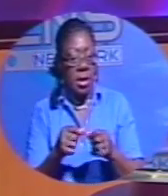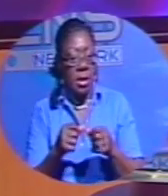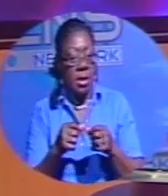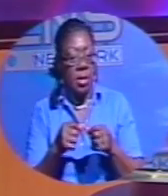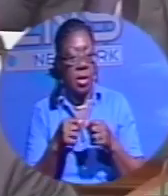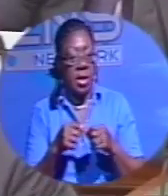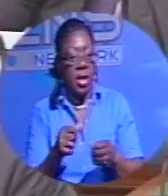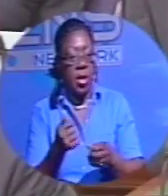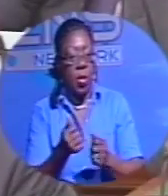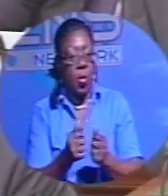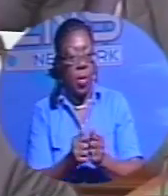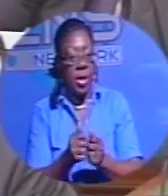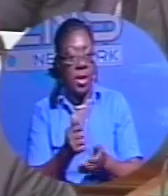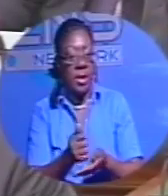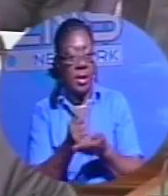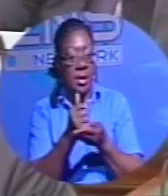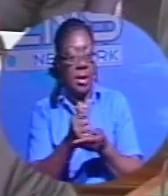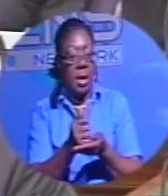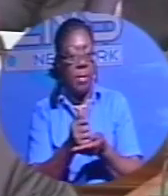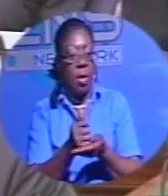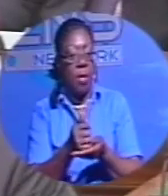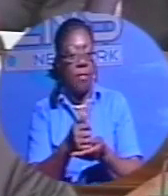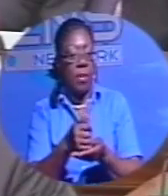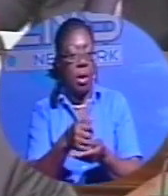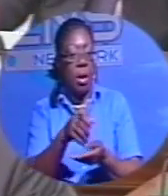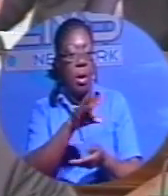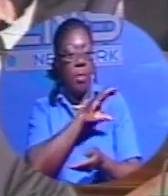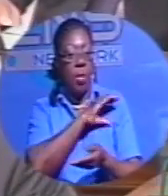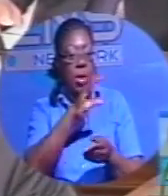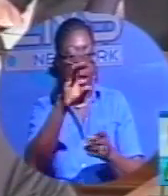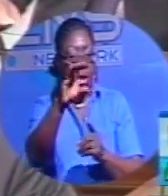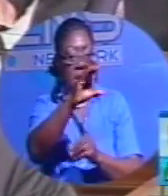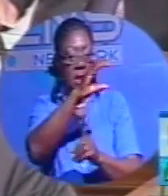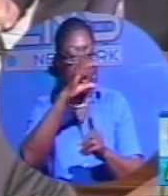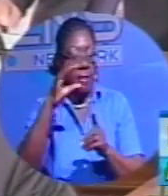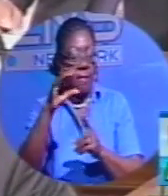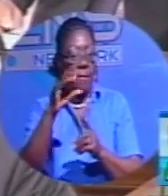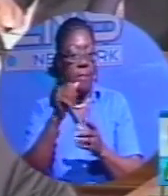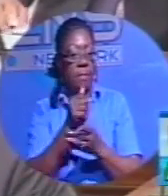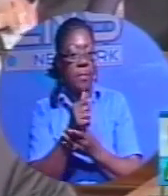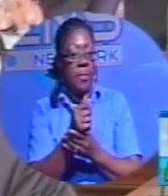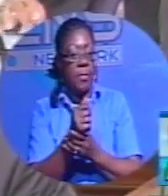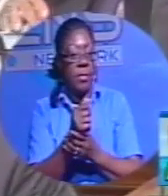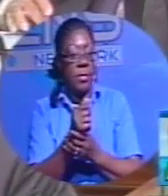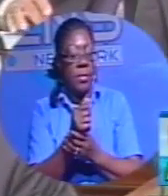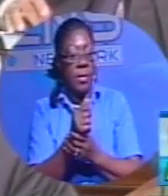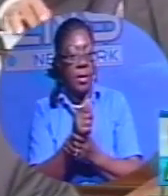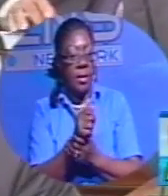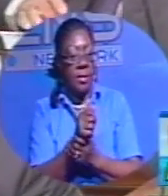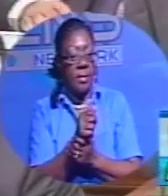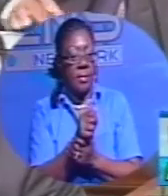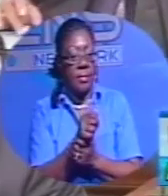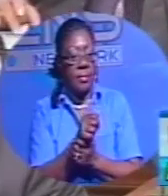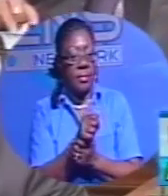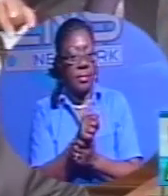We have moved, or are moving, to repeal all provisions from the Police Act that are unconstitutional.